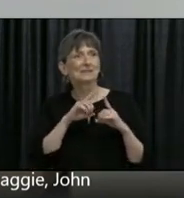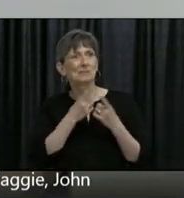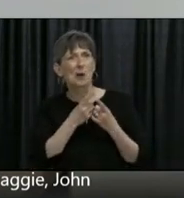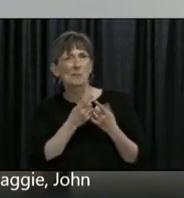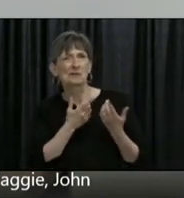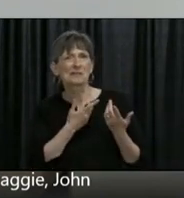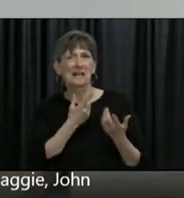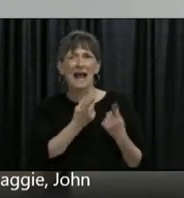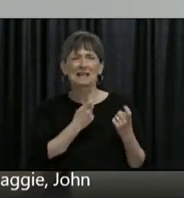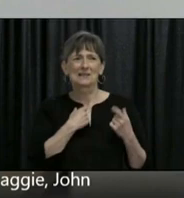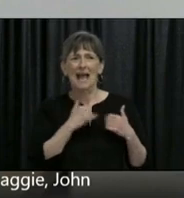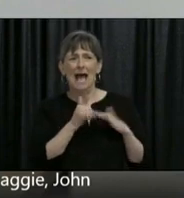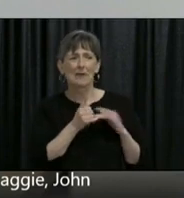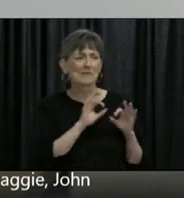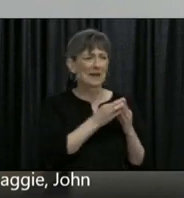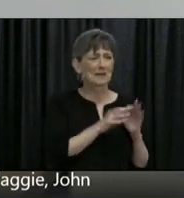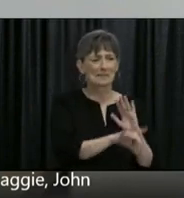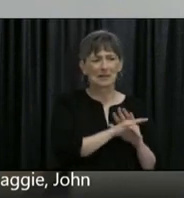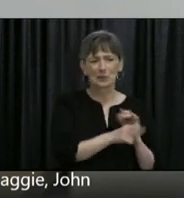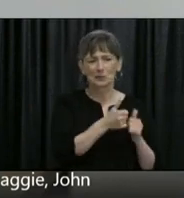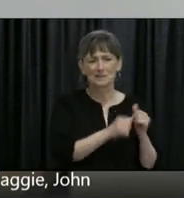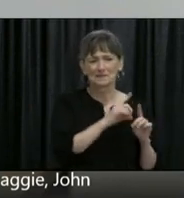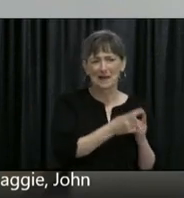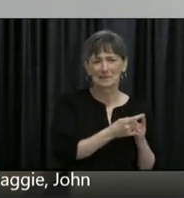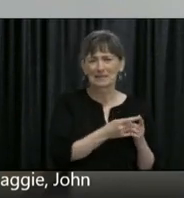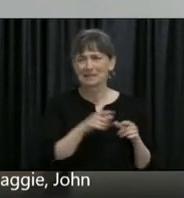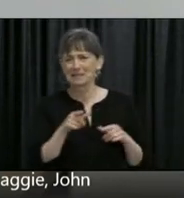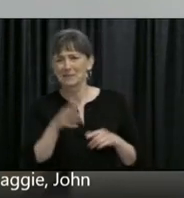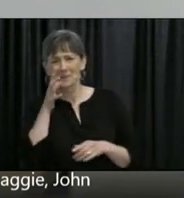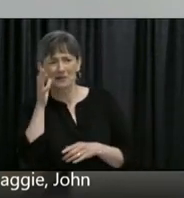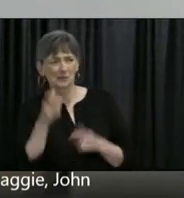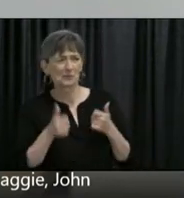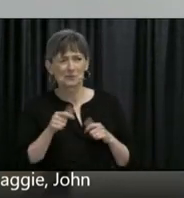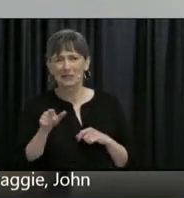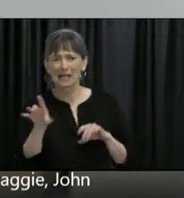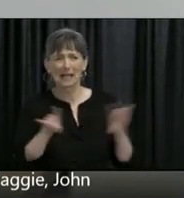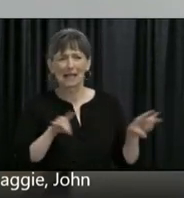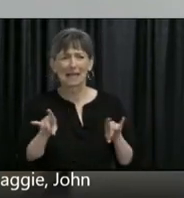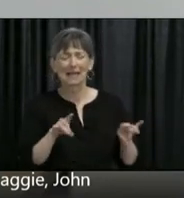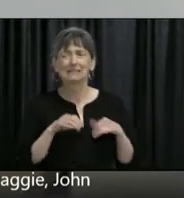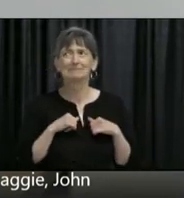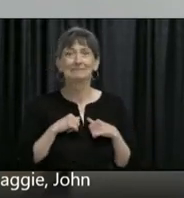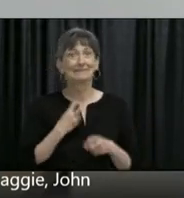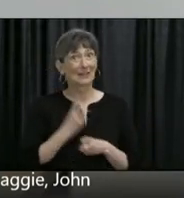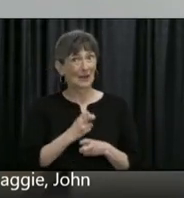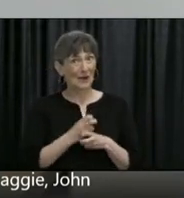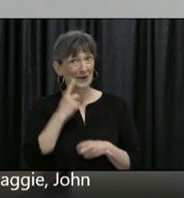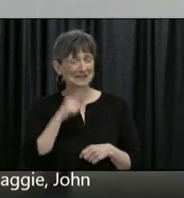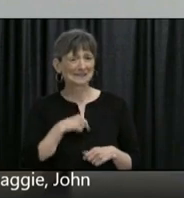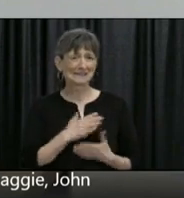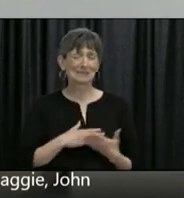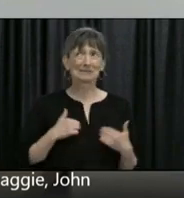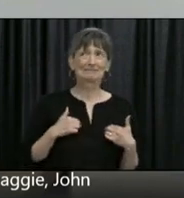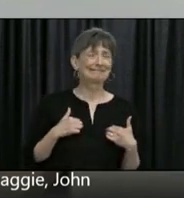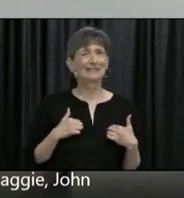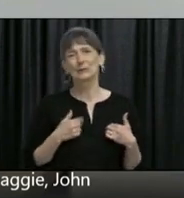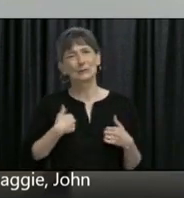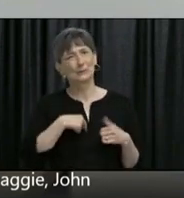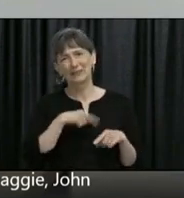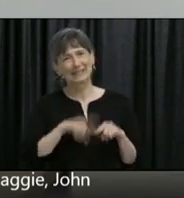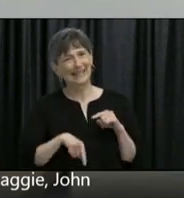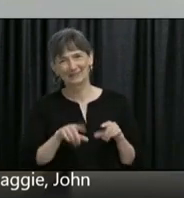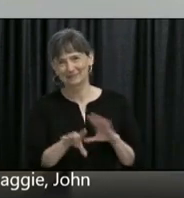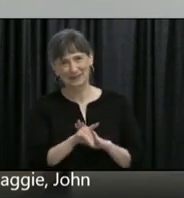within families and almost to decide and make choices for families. And we can't do that.